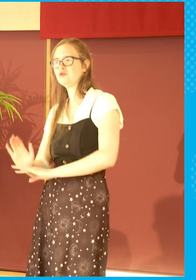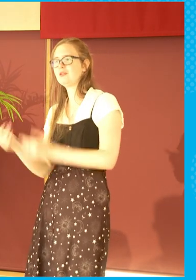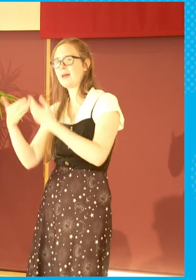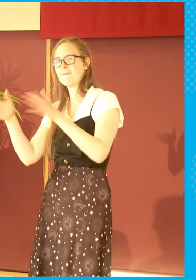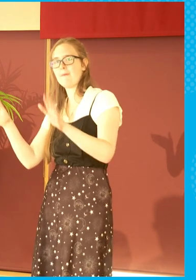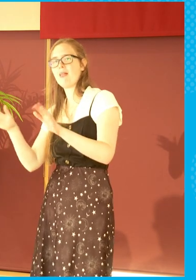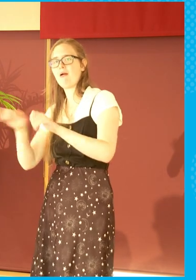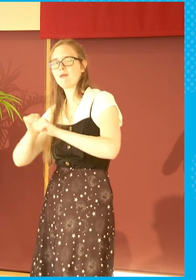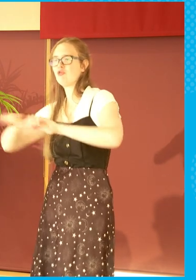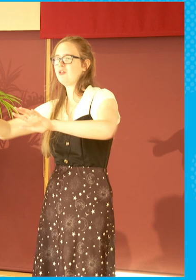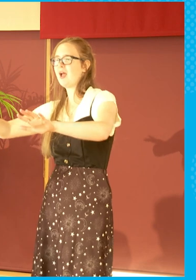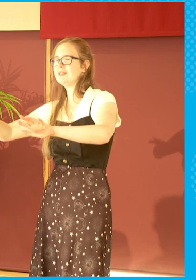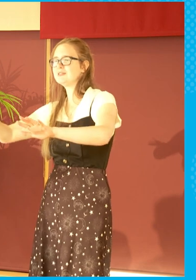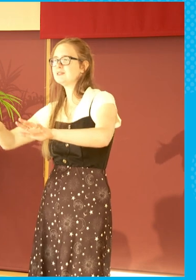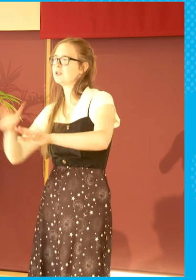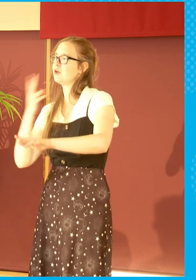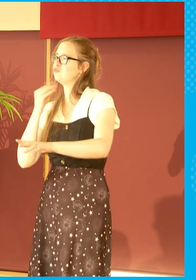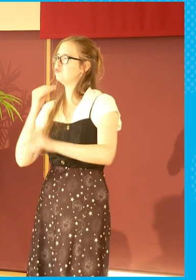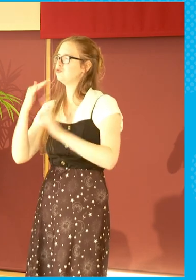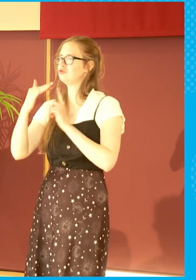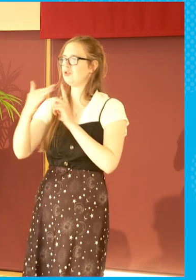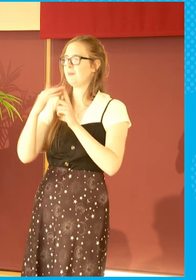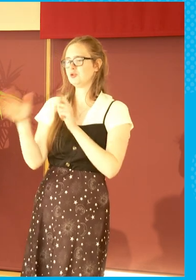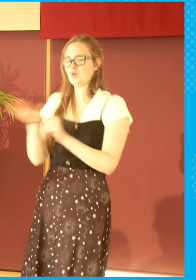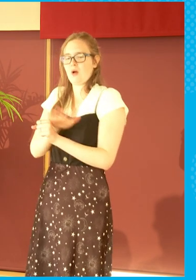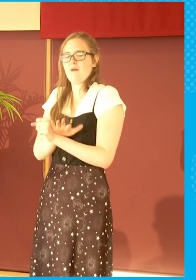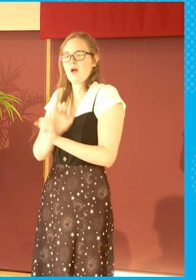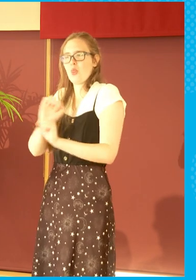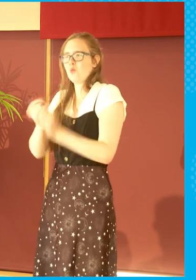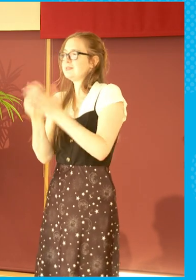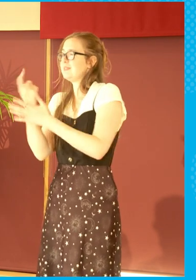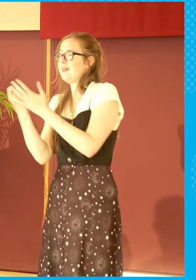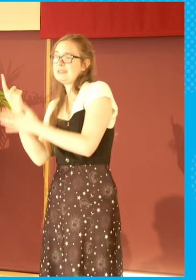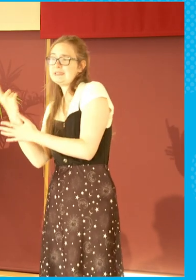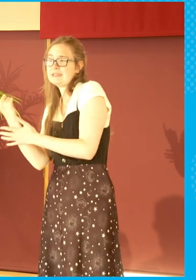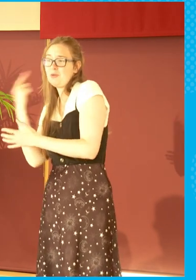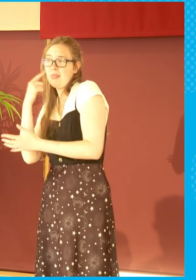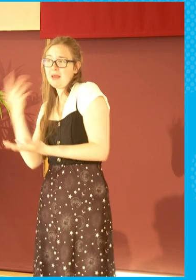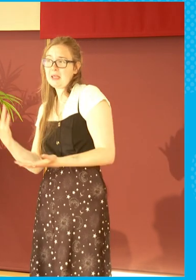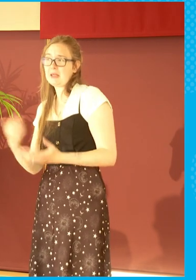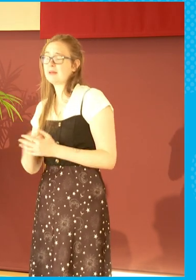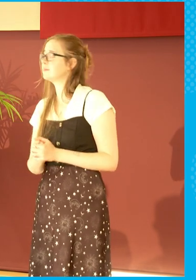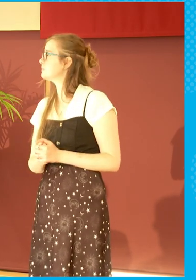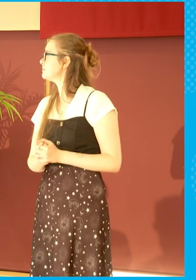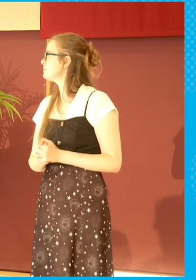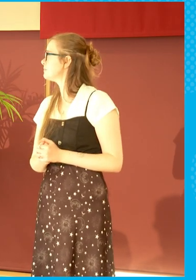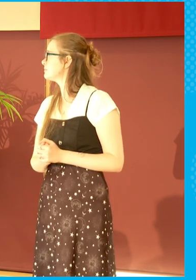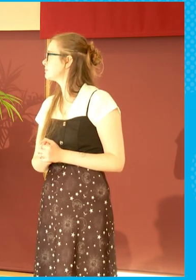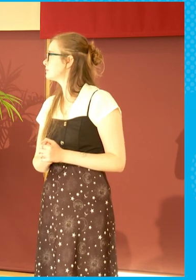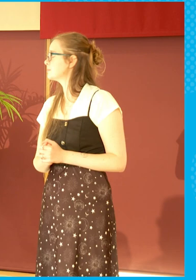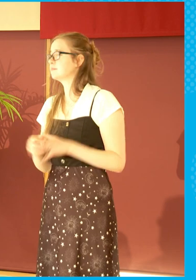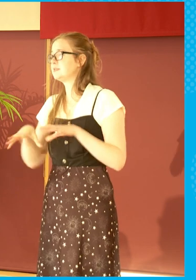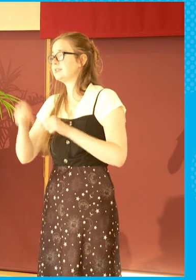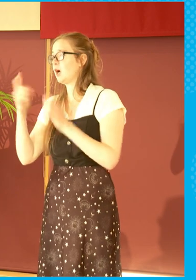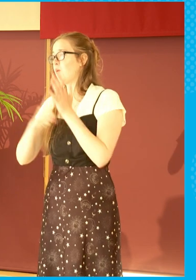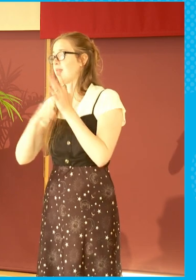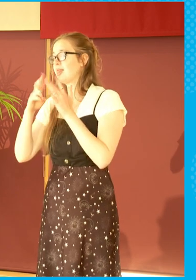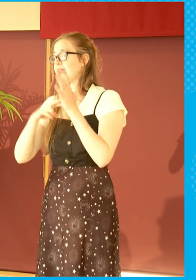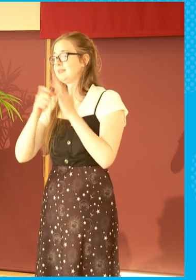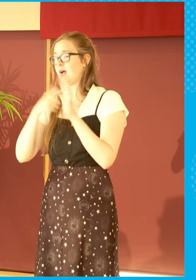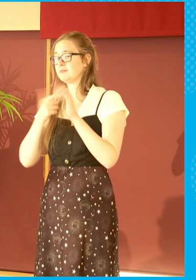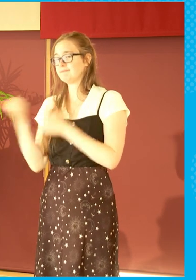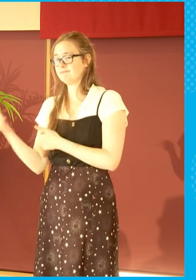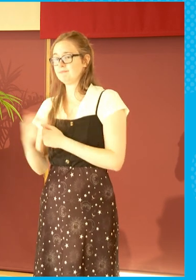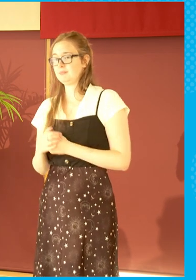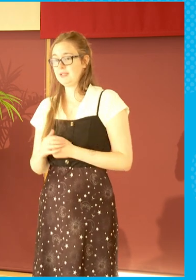broadcaster and news streamer or whatever to cover these events to the extent they were? Maybe I'll come to you, Linda, first